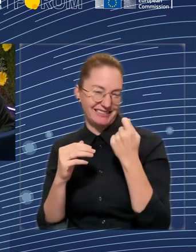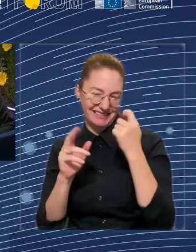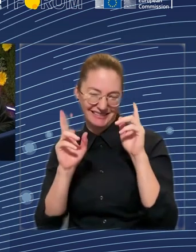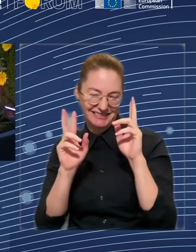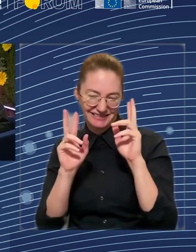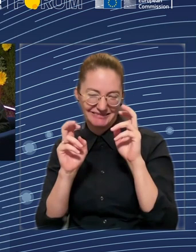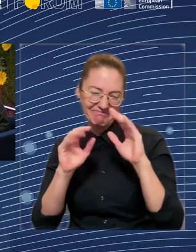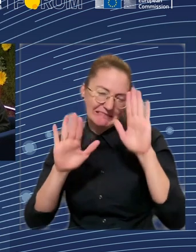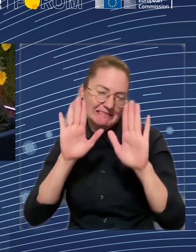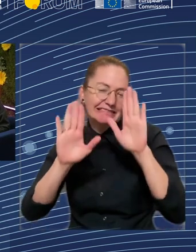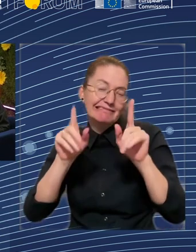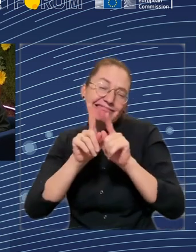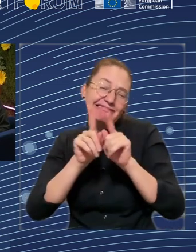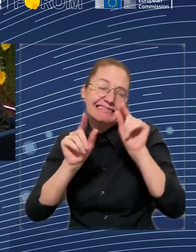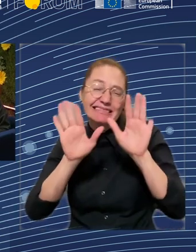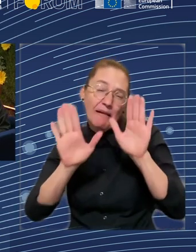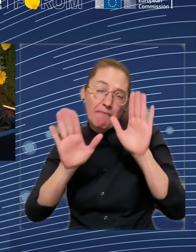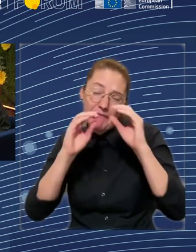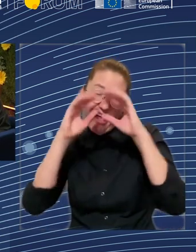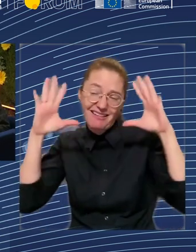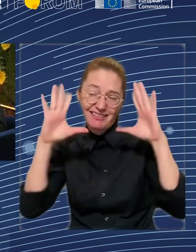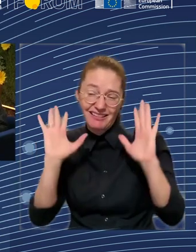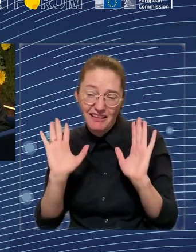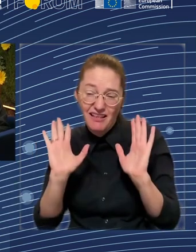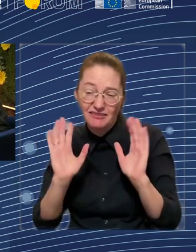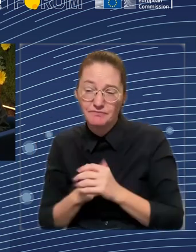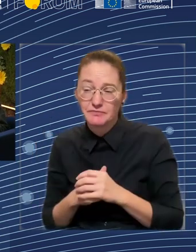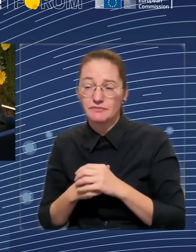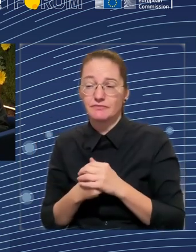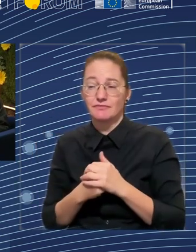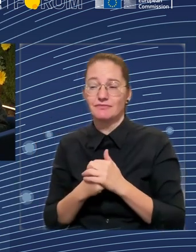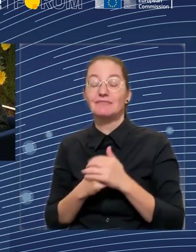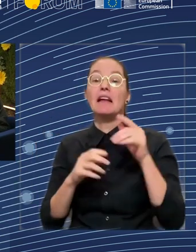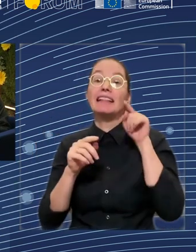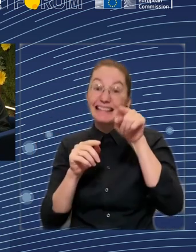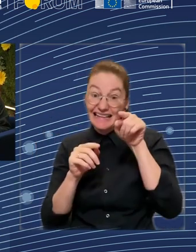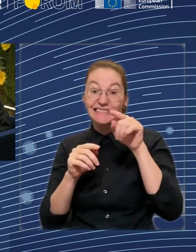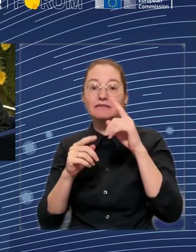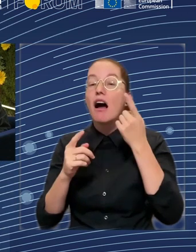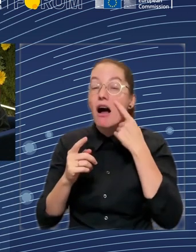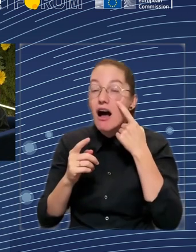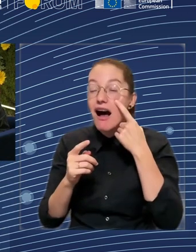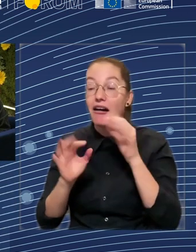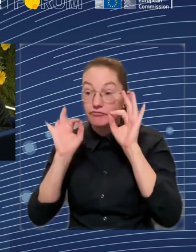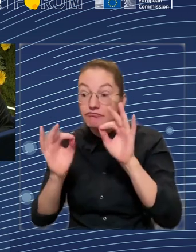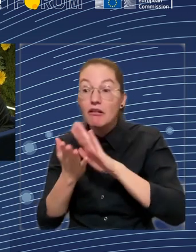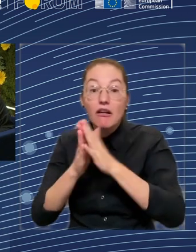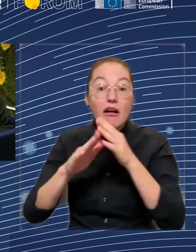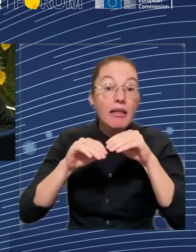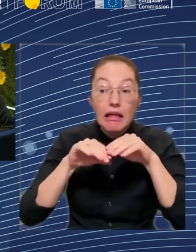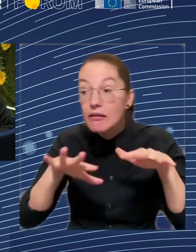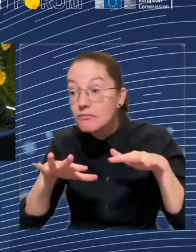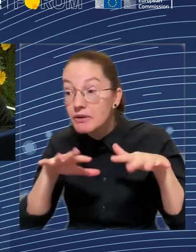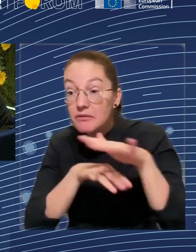reducing inequalities and problems of poverty, in my mind. But I know that there are a lot of believers in basic income